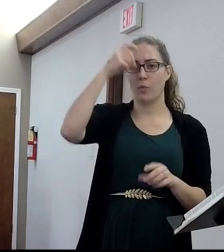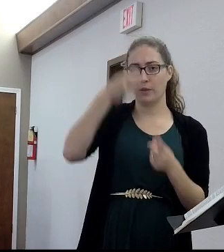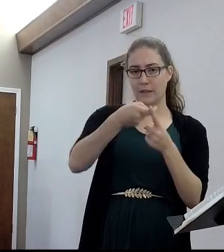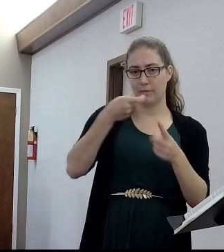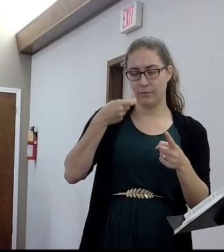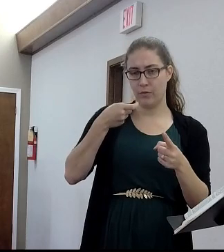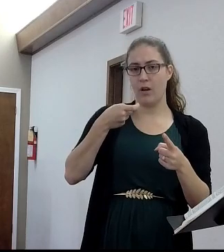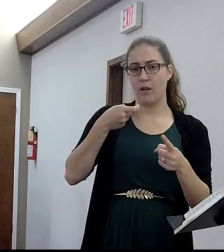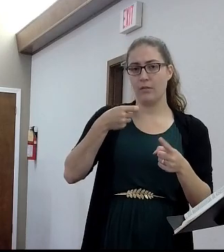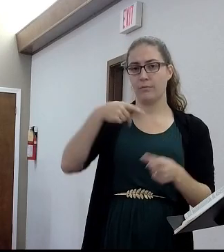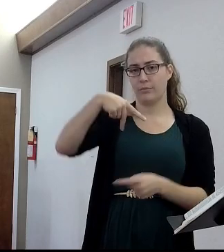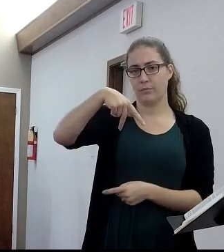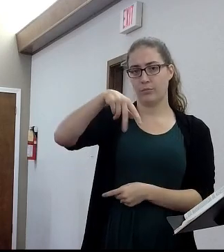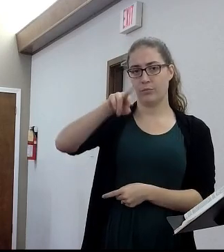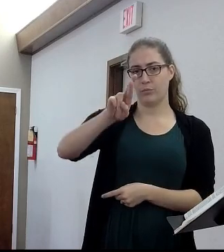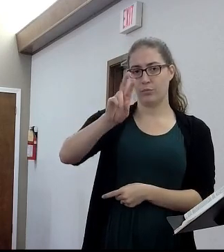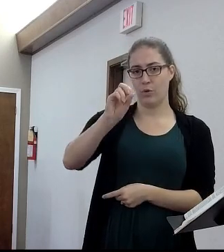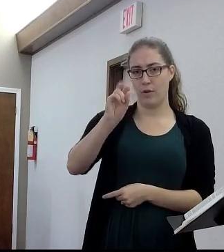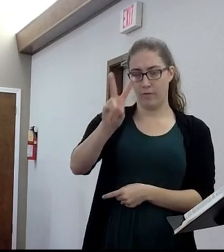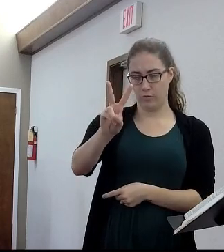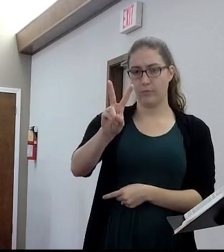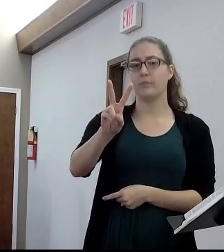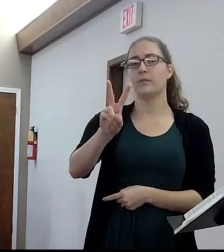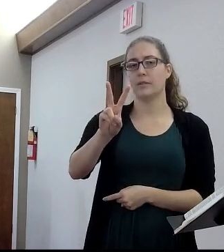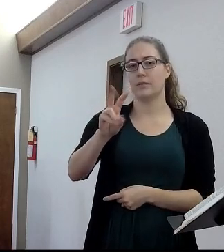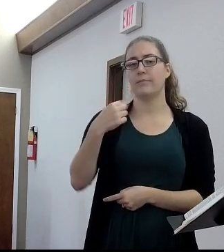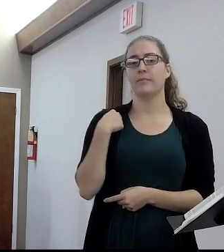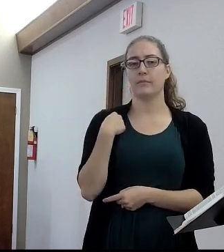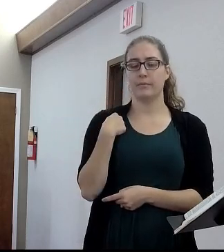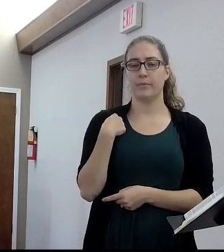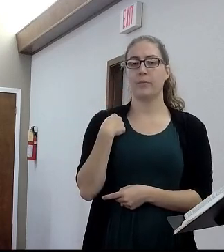It takes a little bit. I've been reading a book.